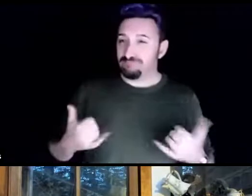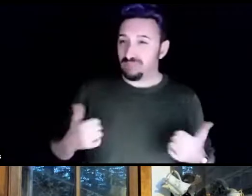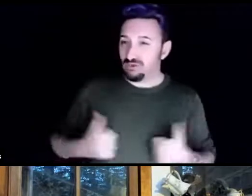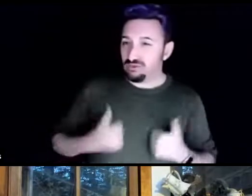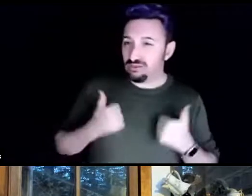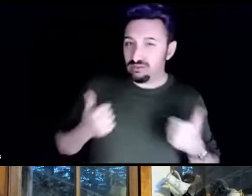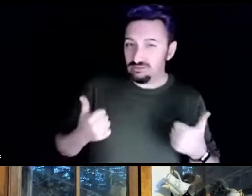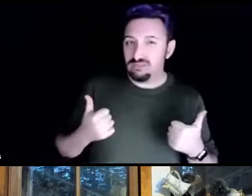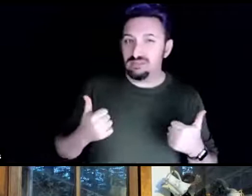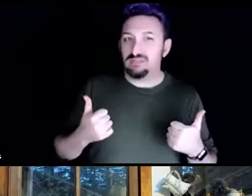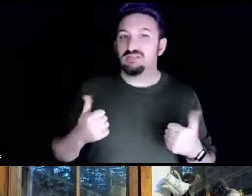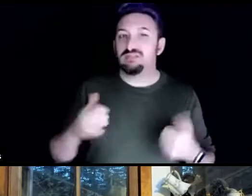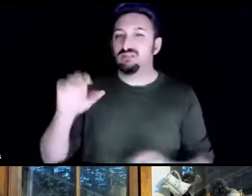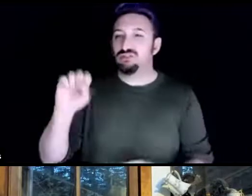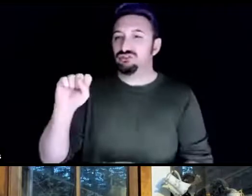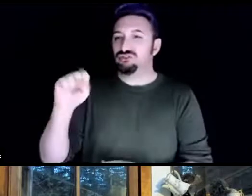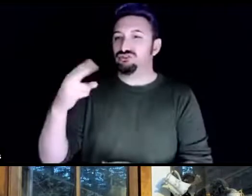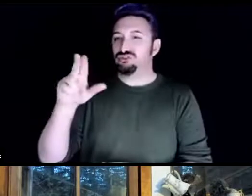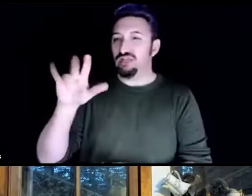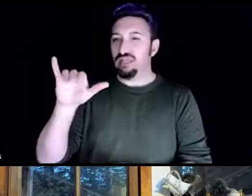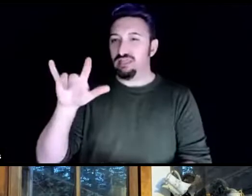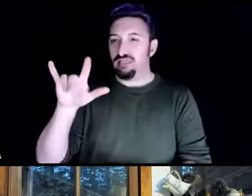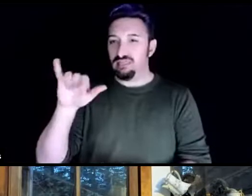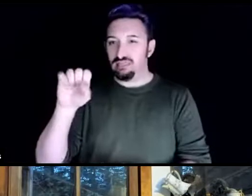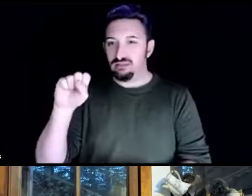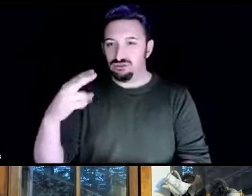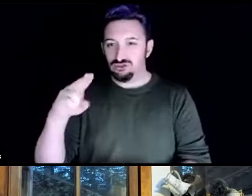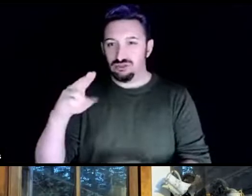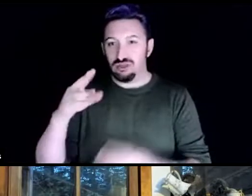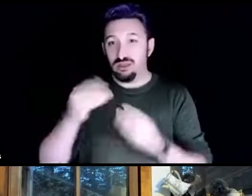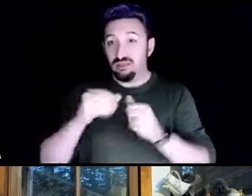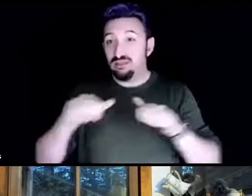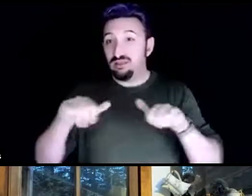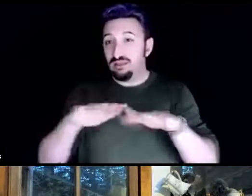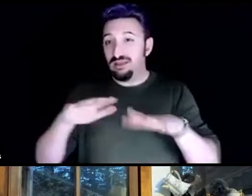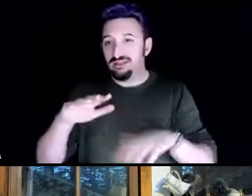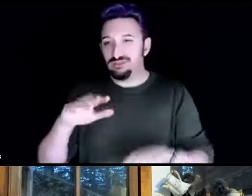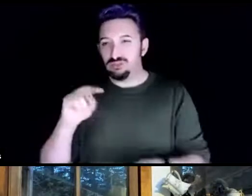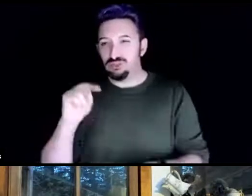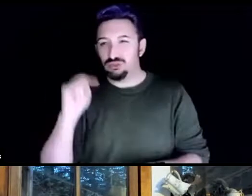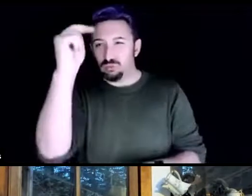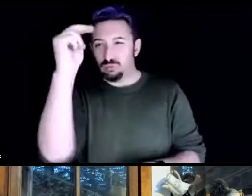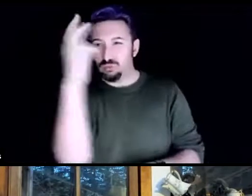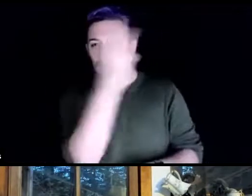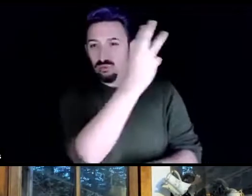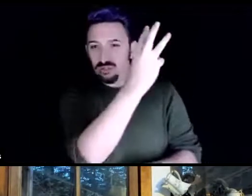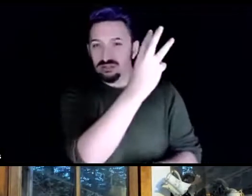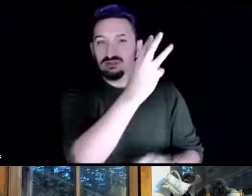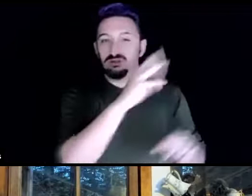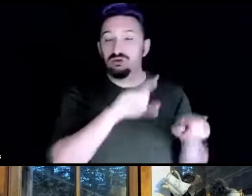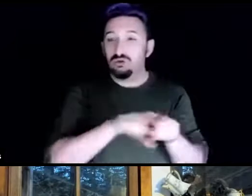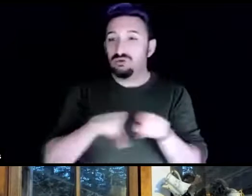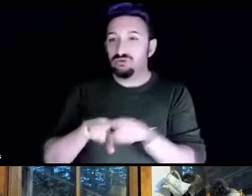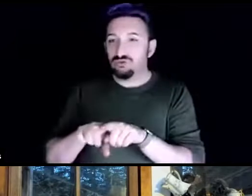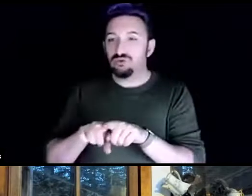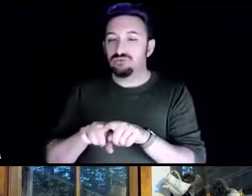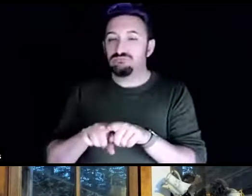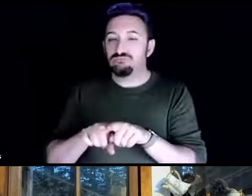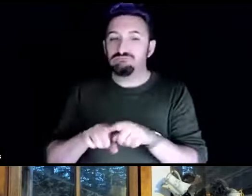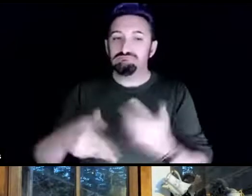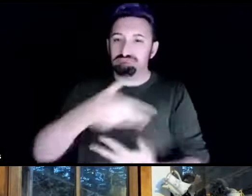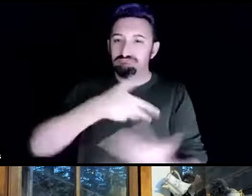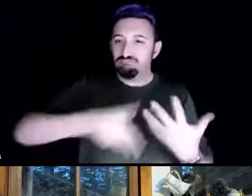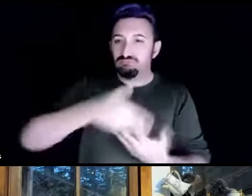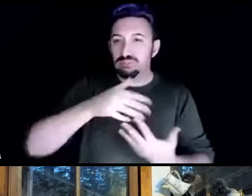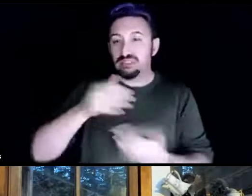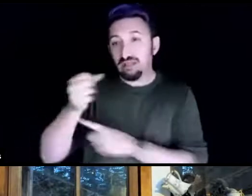Salish lands in the Pacific Northwest. And I've also spent time with other elders on the island called